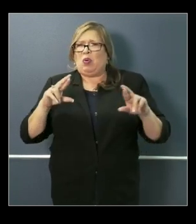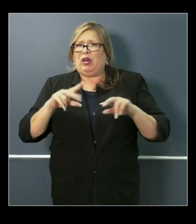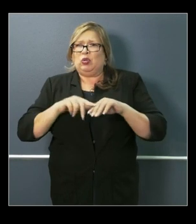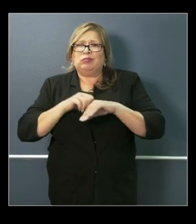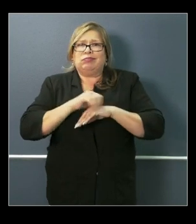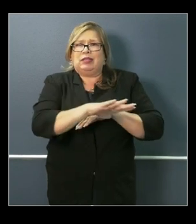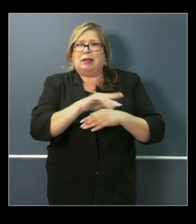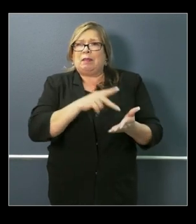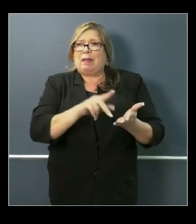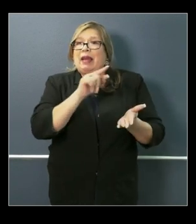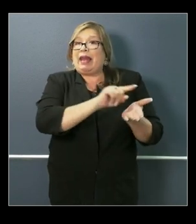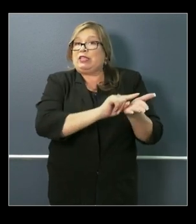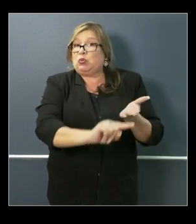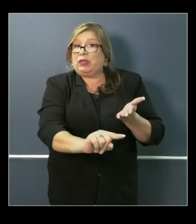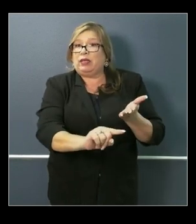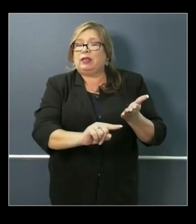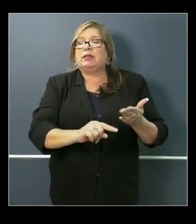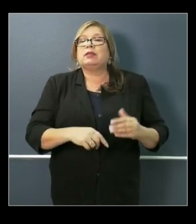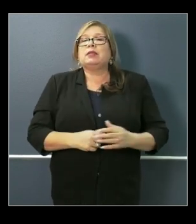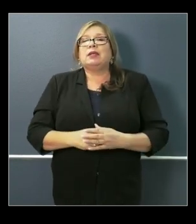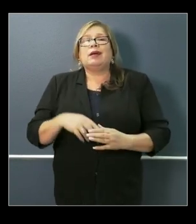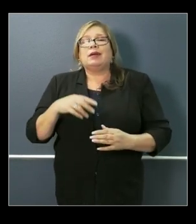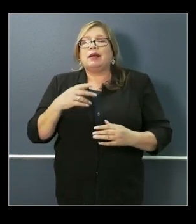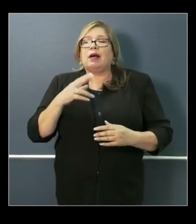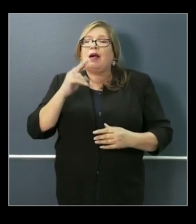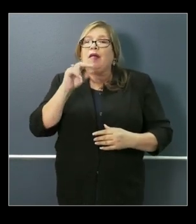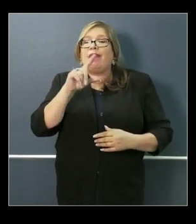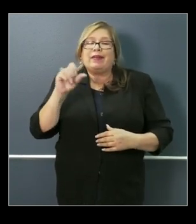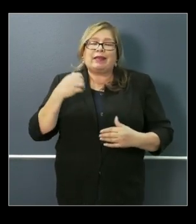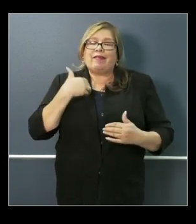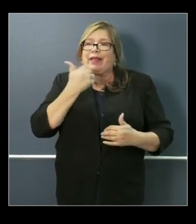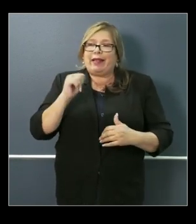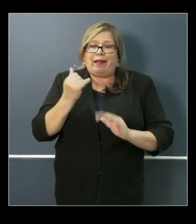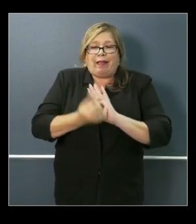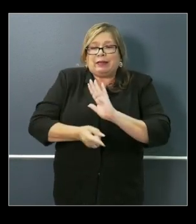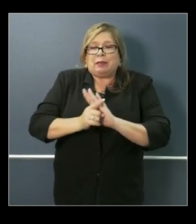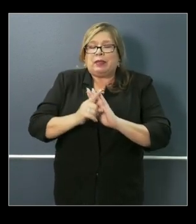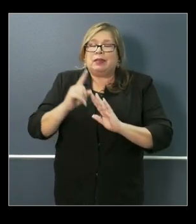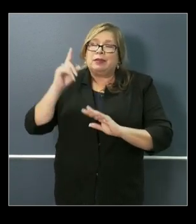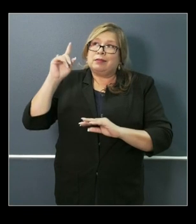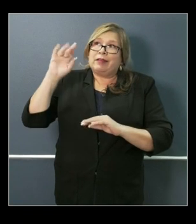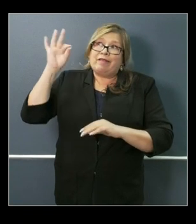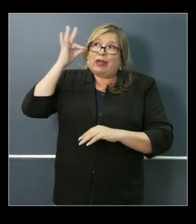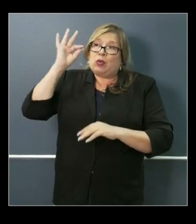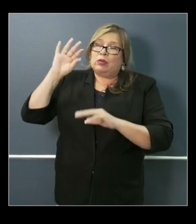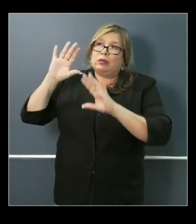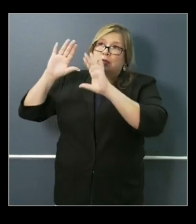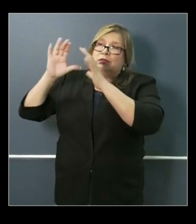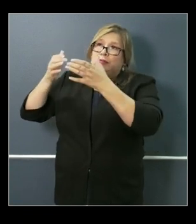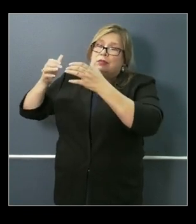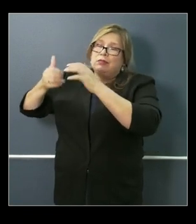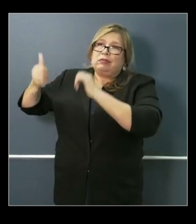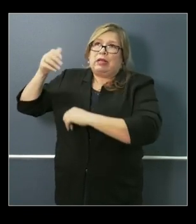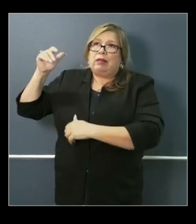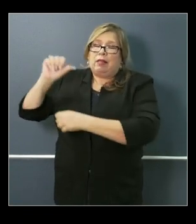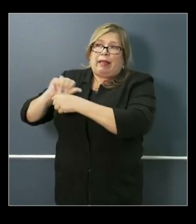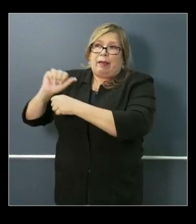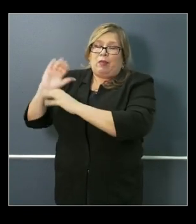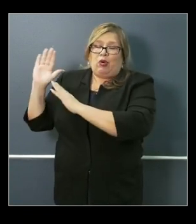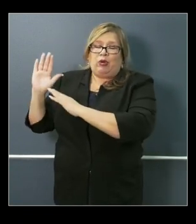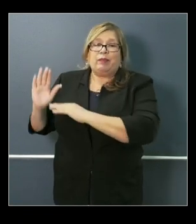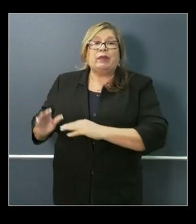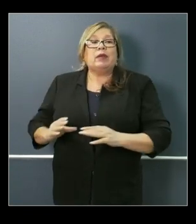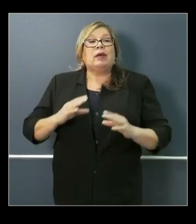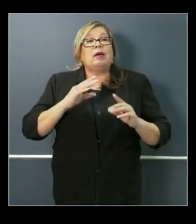as early as next week, barring any last-minute requirements that the Federal Department of Labor puts into place. But you're asking about the